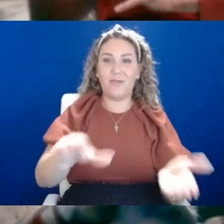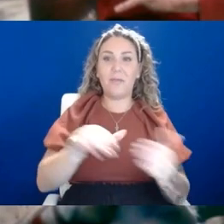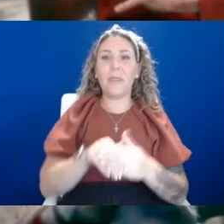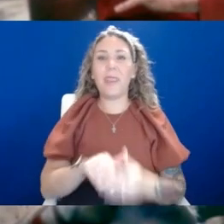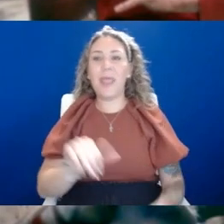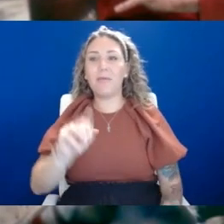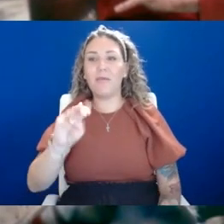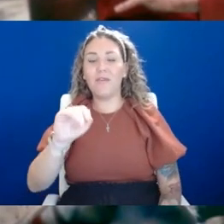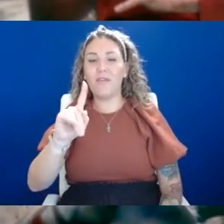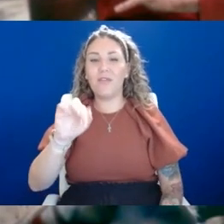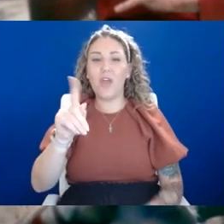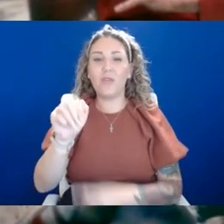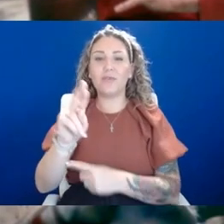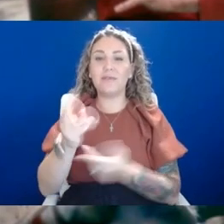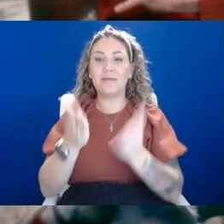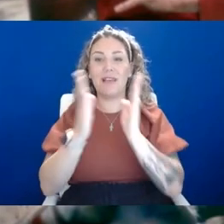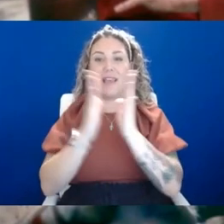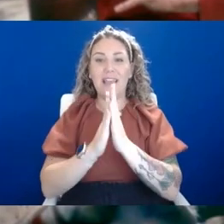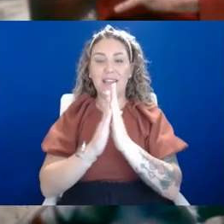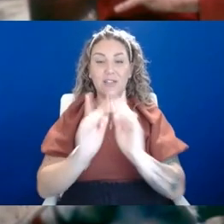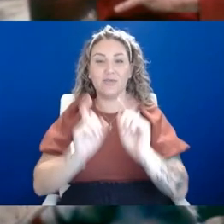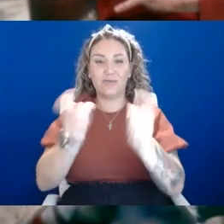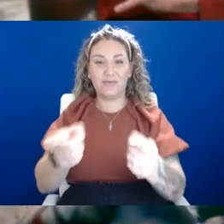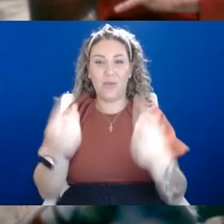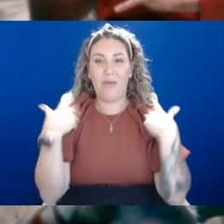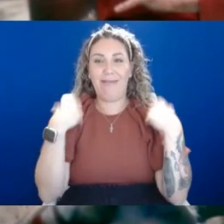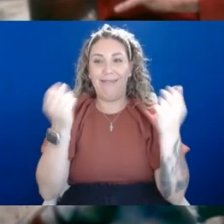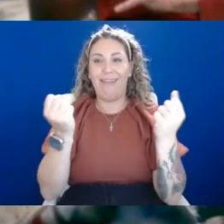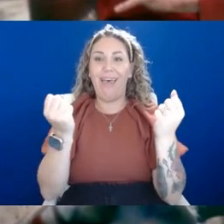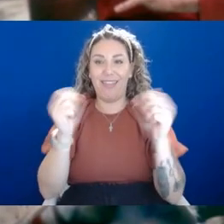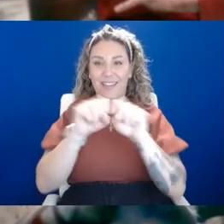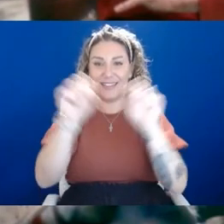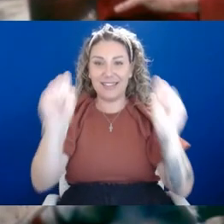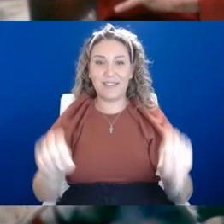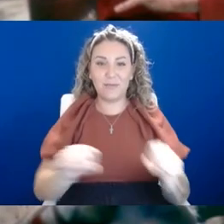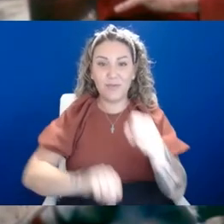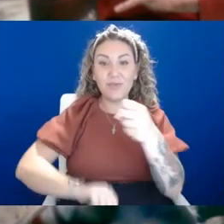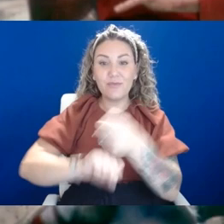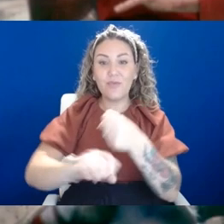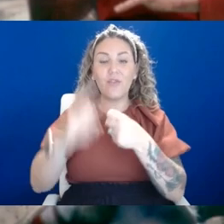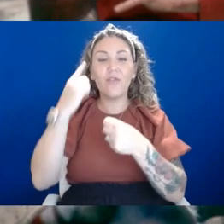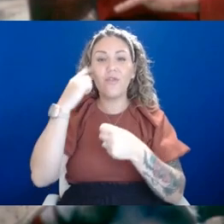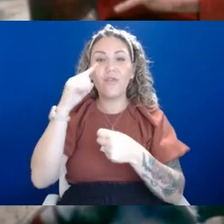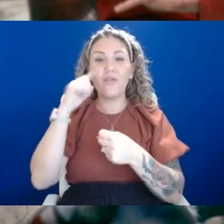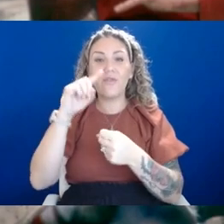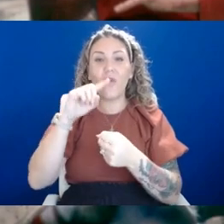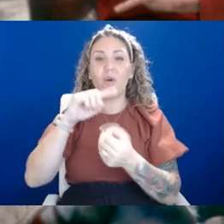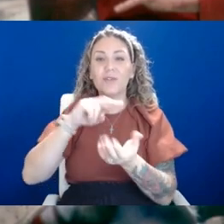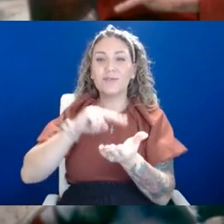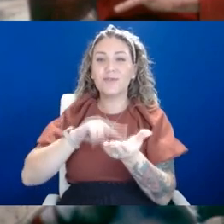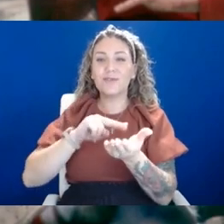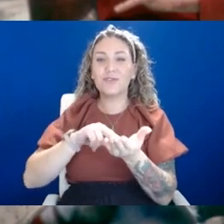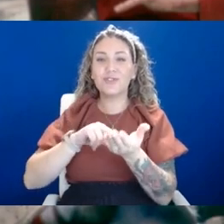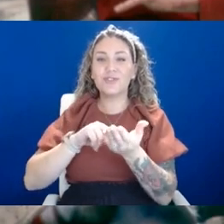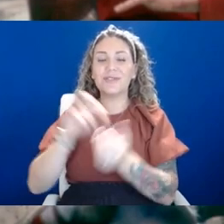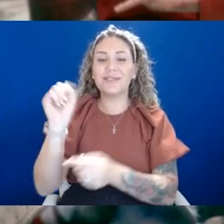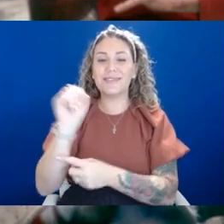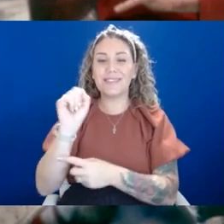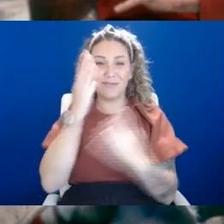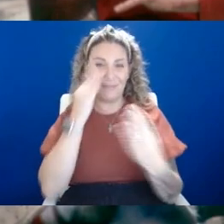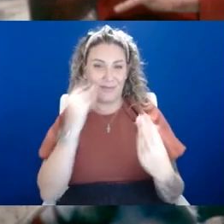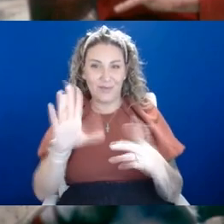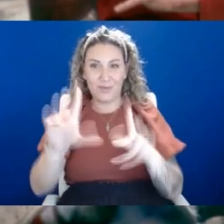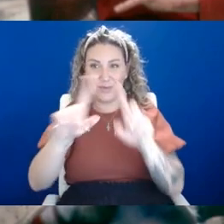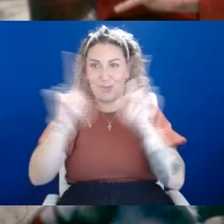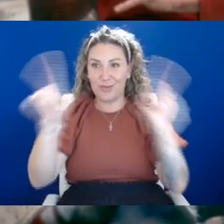asking you to donate to the health system in support of nursing scholarships. Here is some information right here on your screen. You can